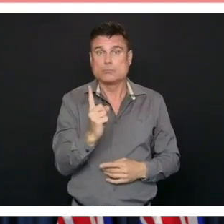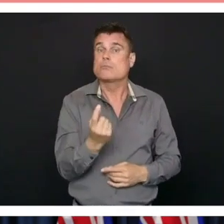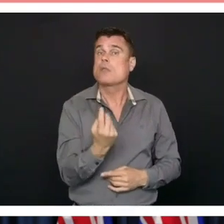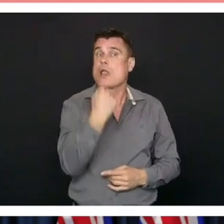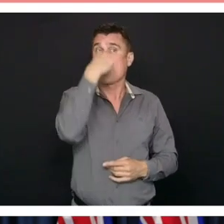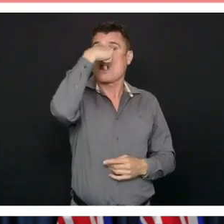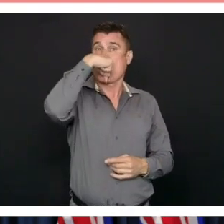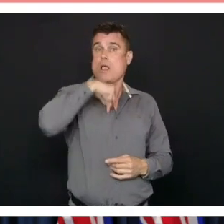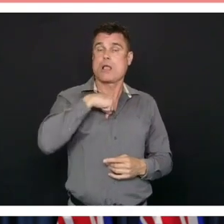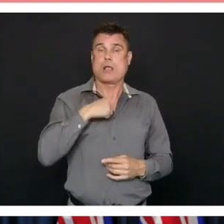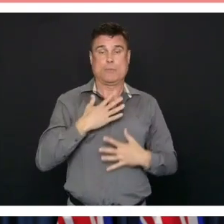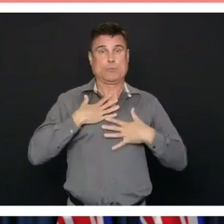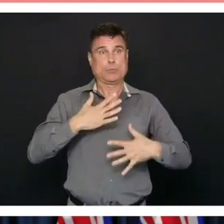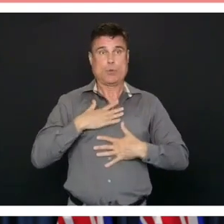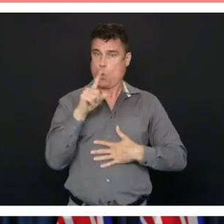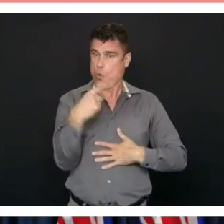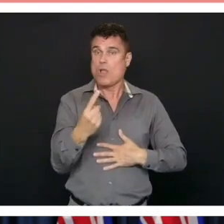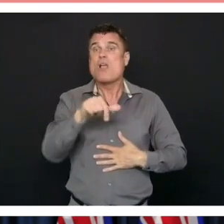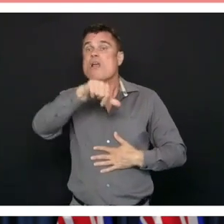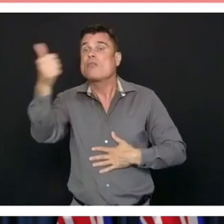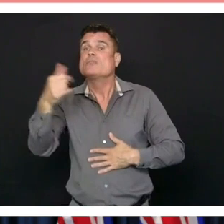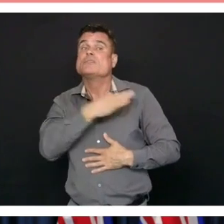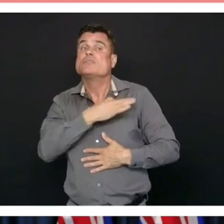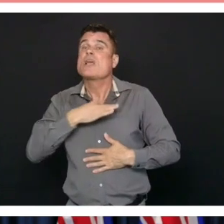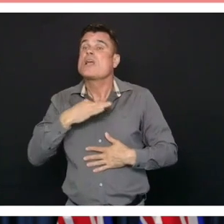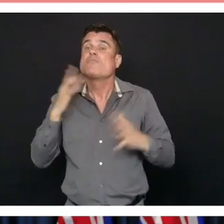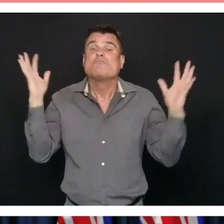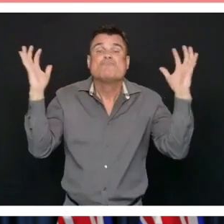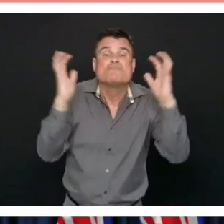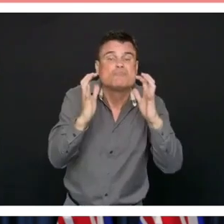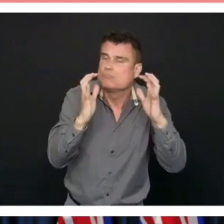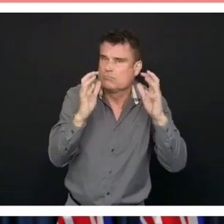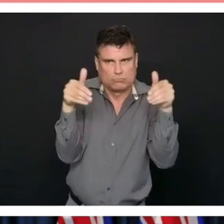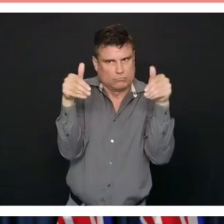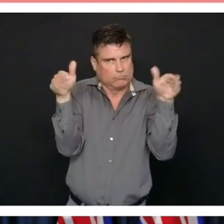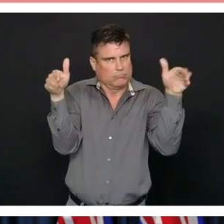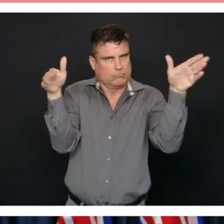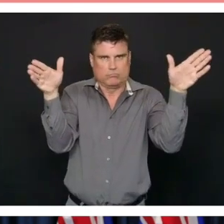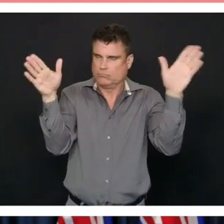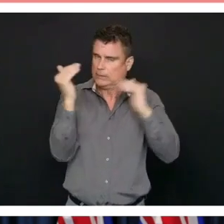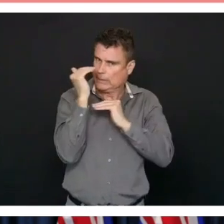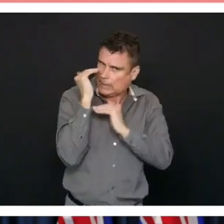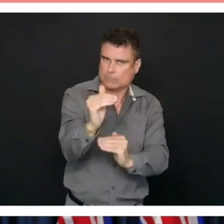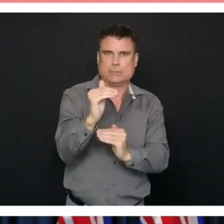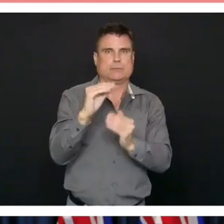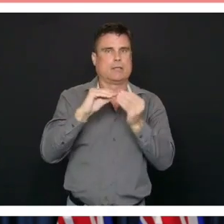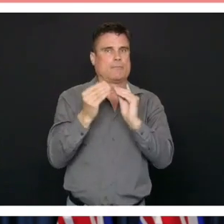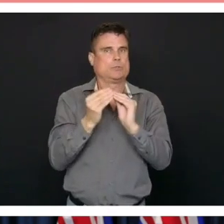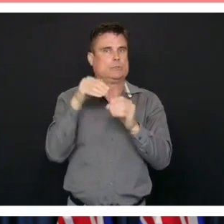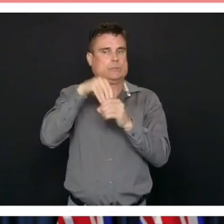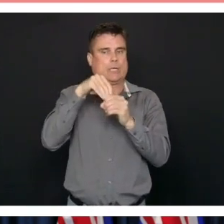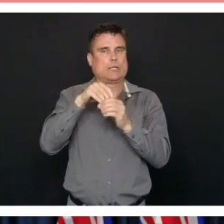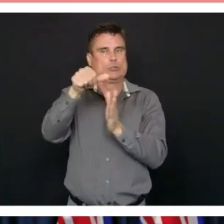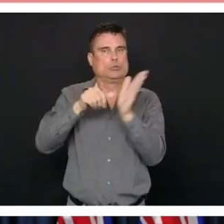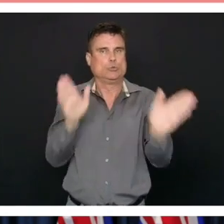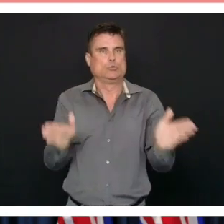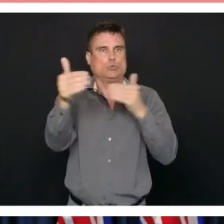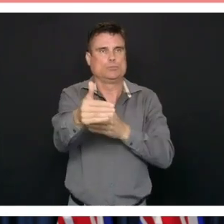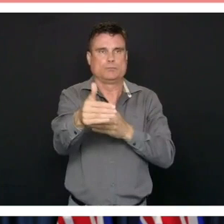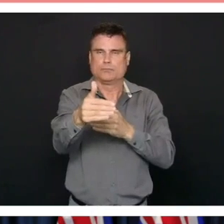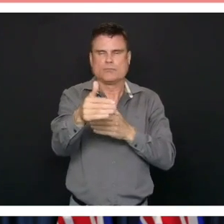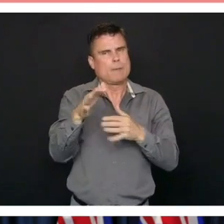were needed when we were having our increase in community spread here in BC. And they were based on evidence and discussed with